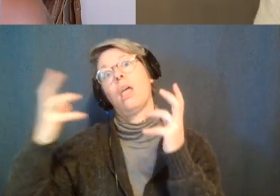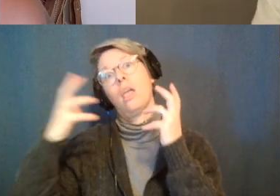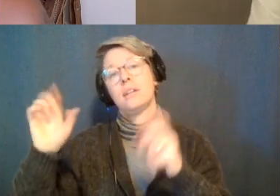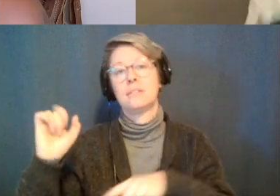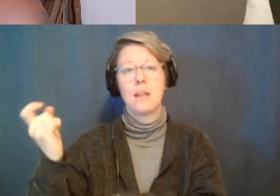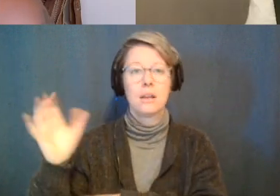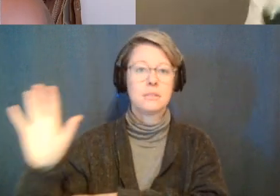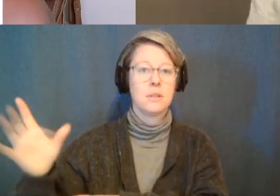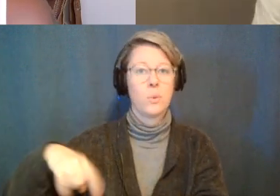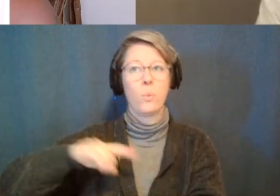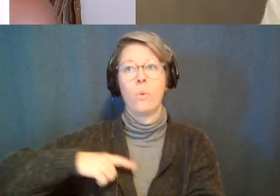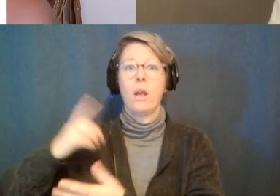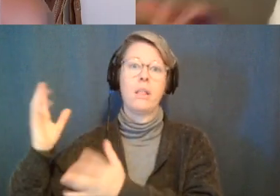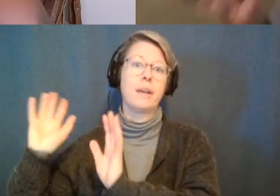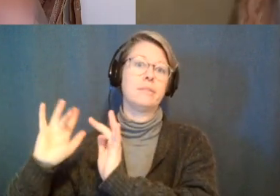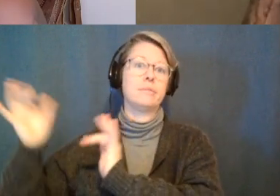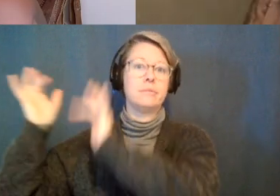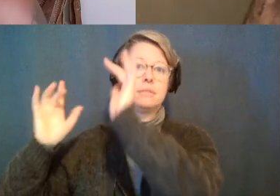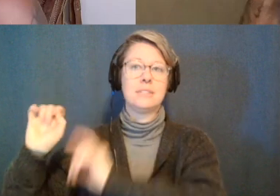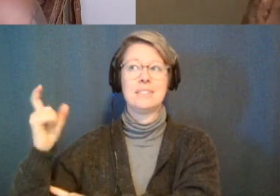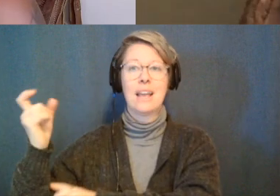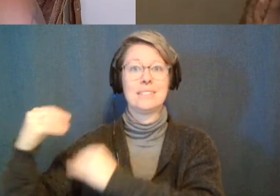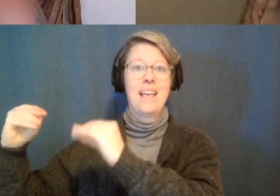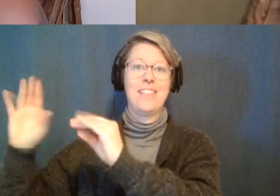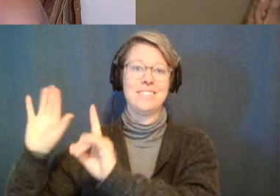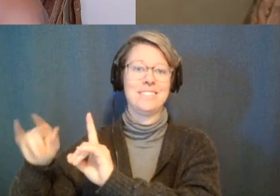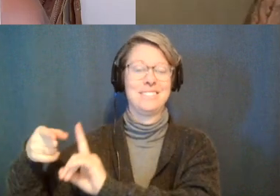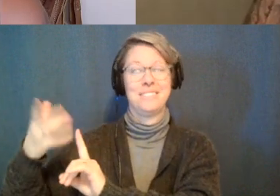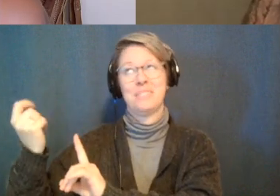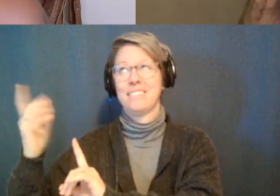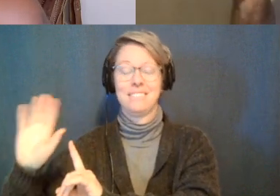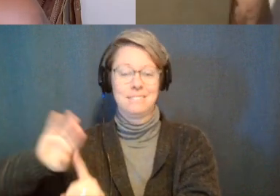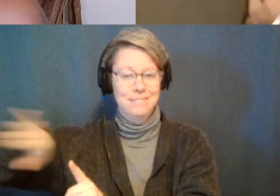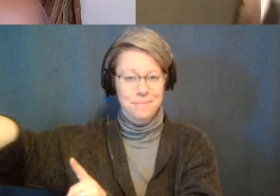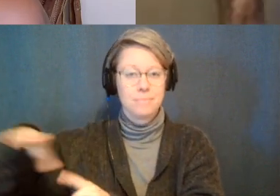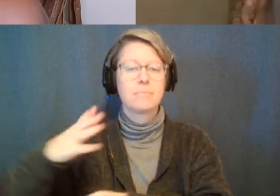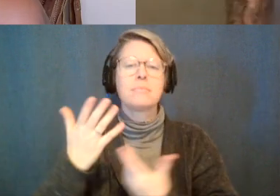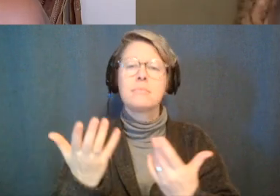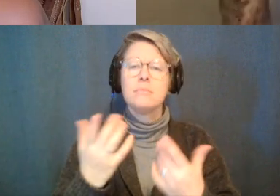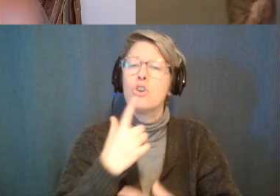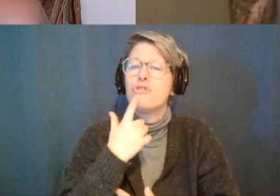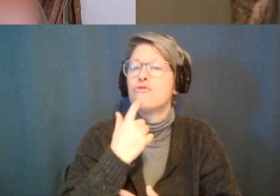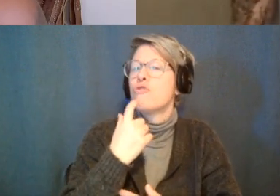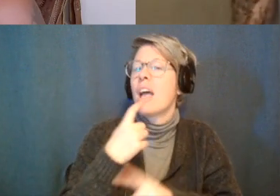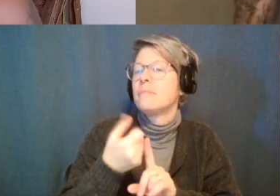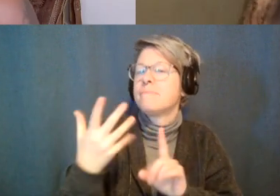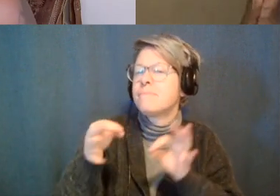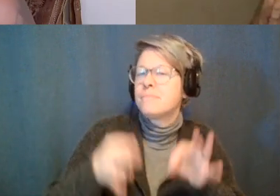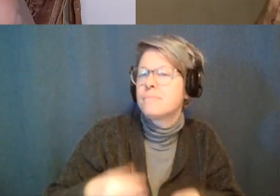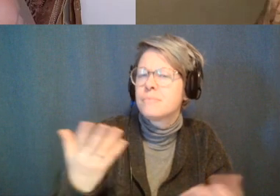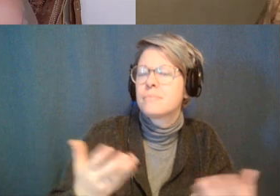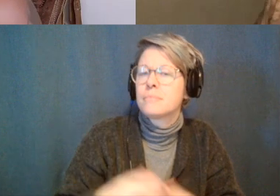we like to sexualize everything because again sex sells so that makes sense but like what would red tantra then look like